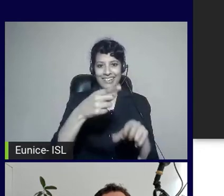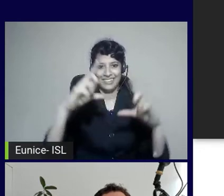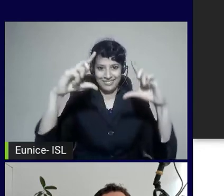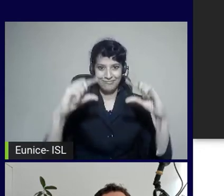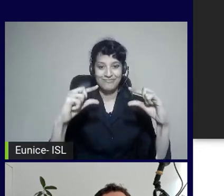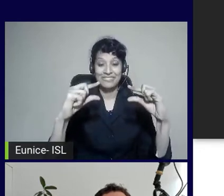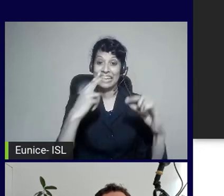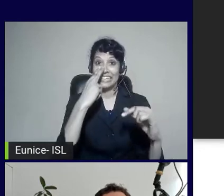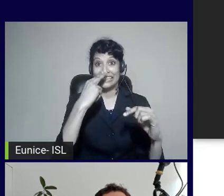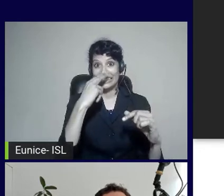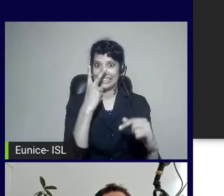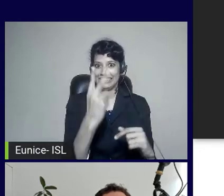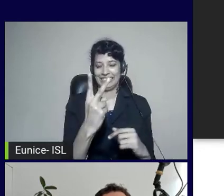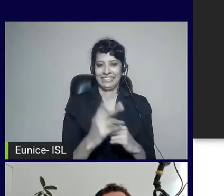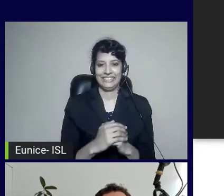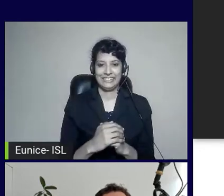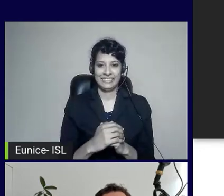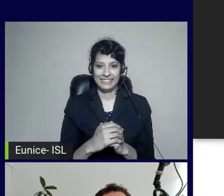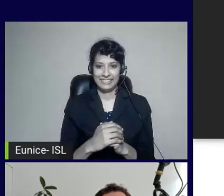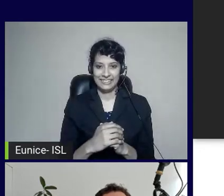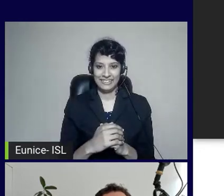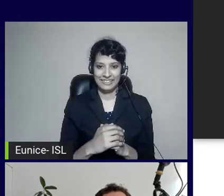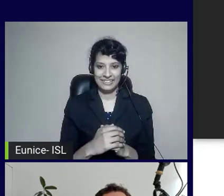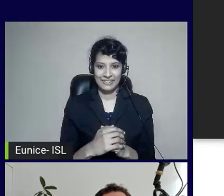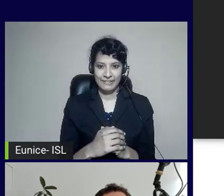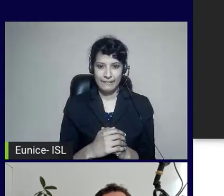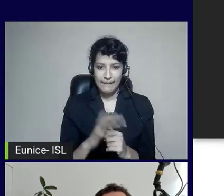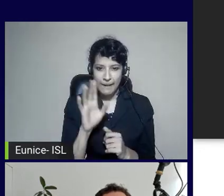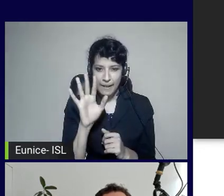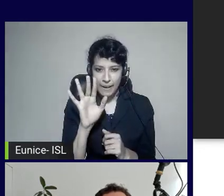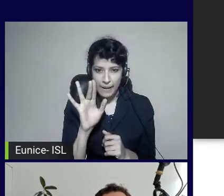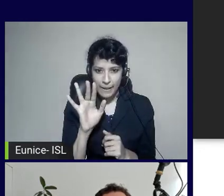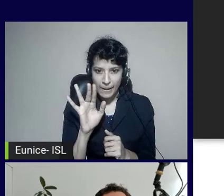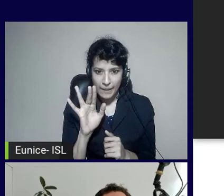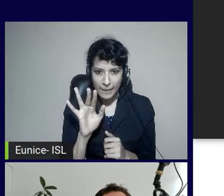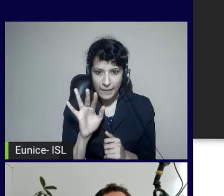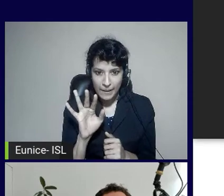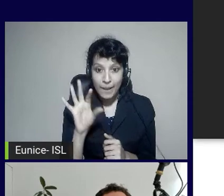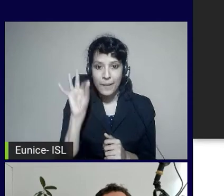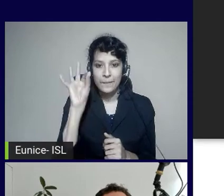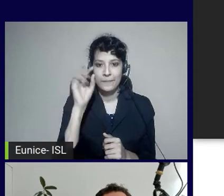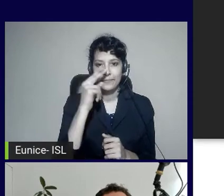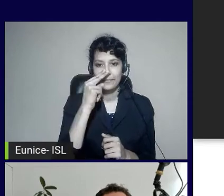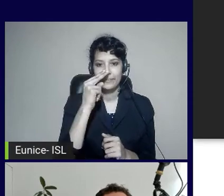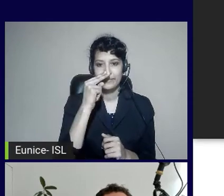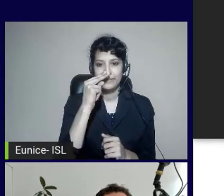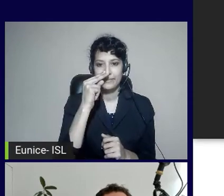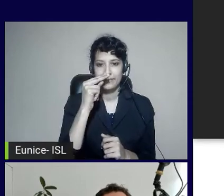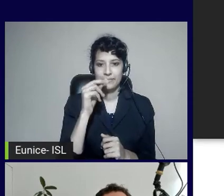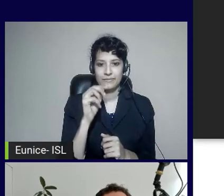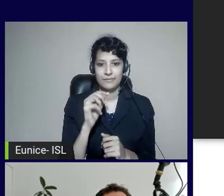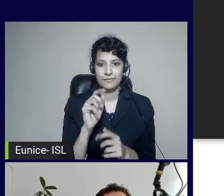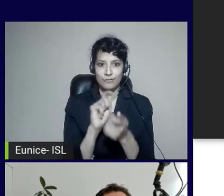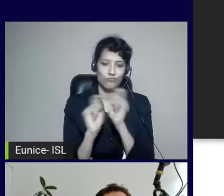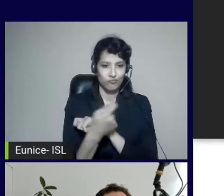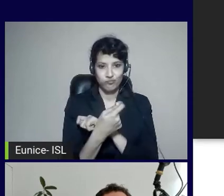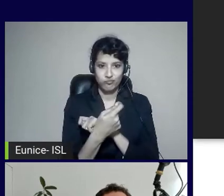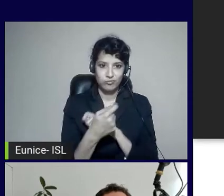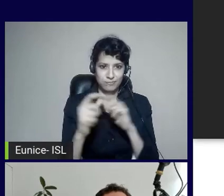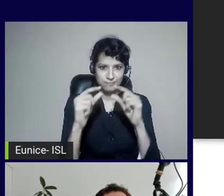I'm going to find one of the 100 different languages, and I'm going to go into Hindi. And I'm going to translate the whole document